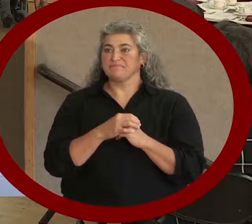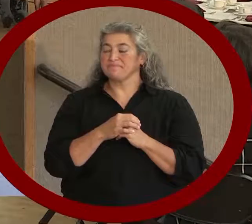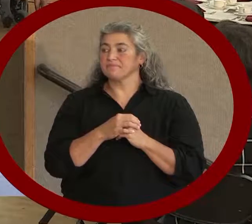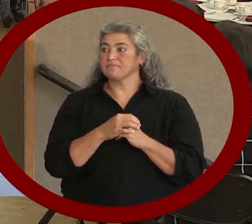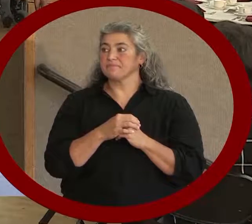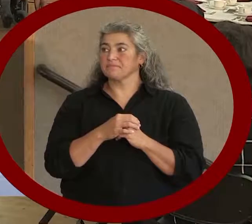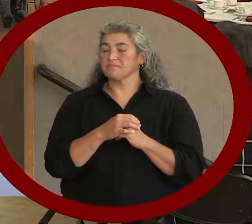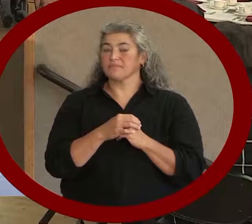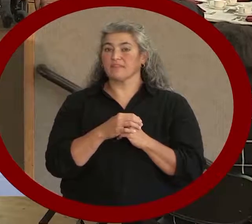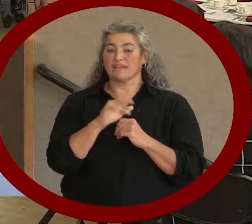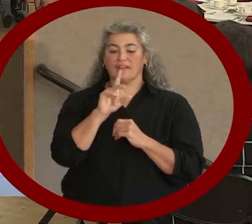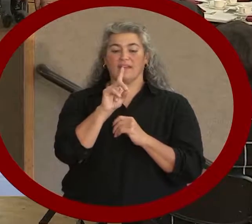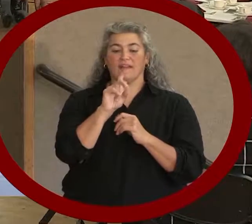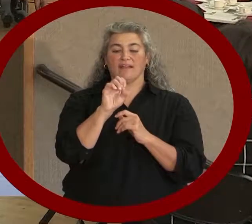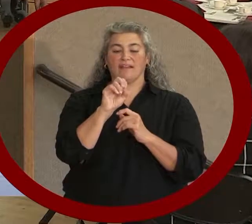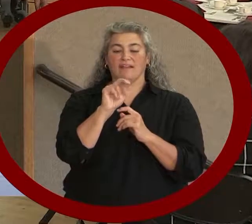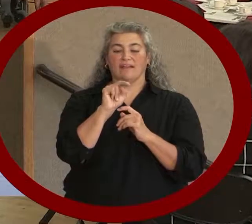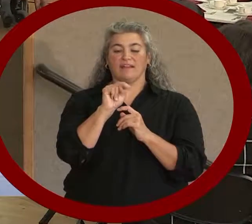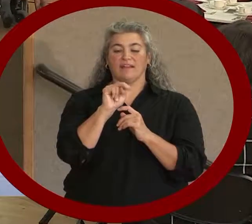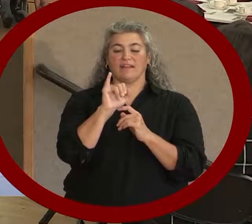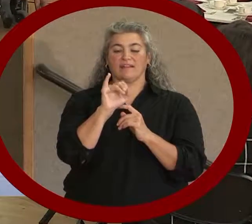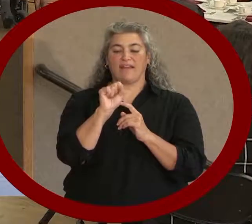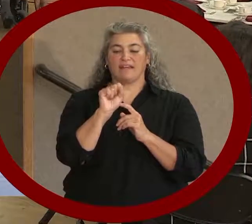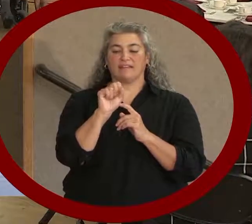Dennis Vanderheim.